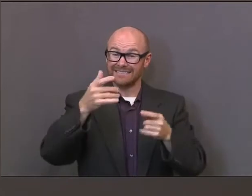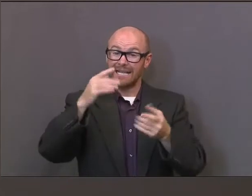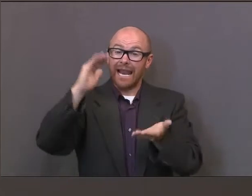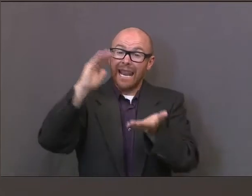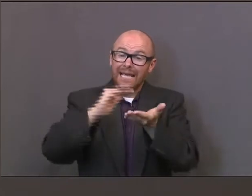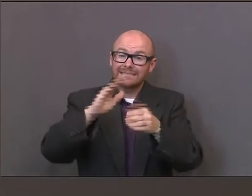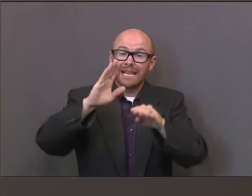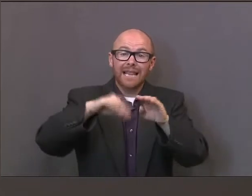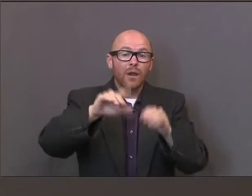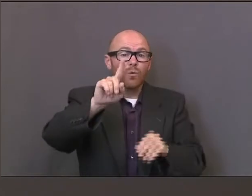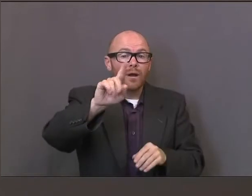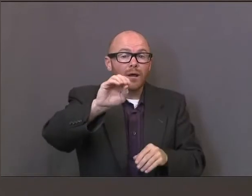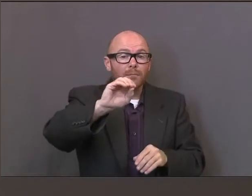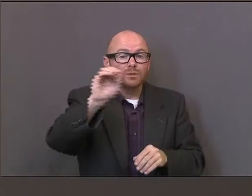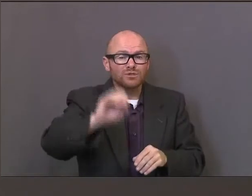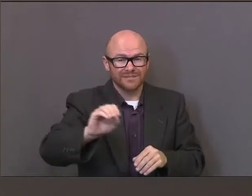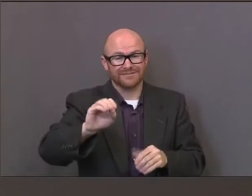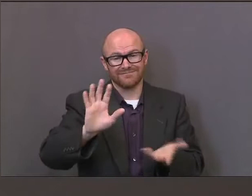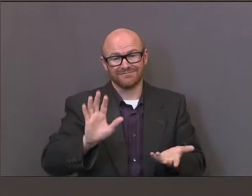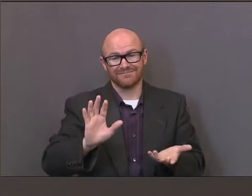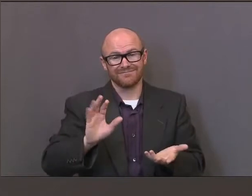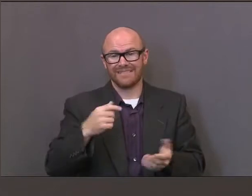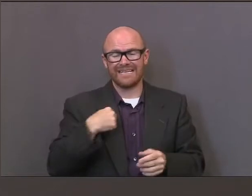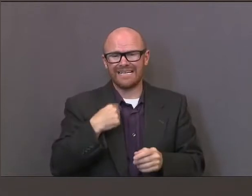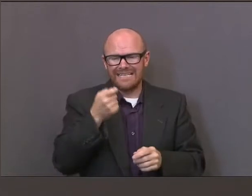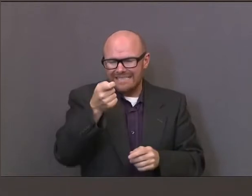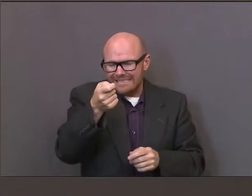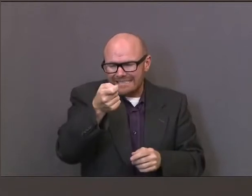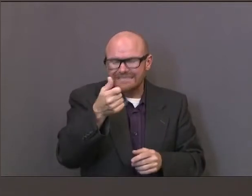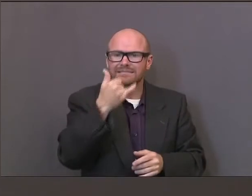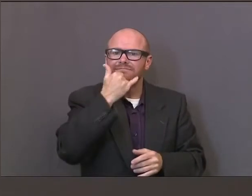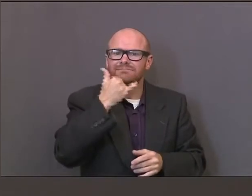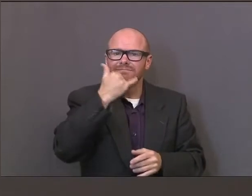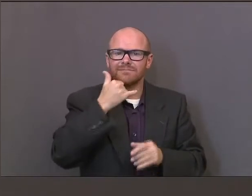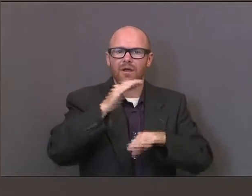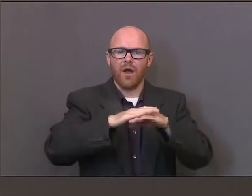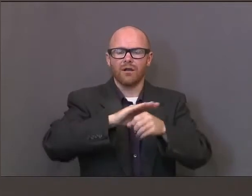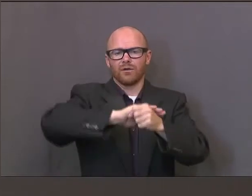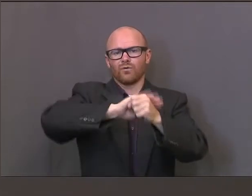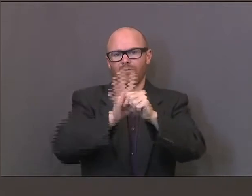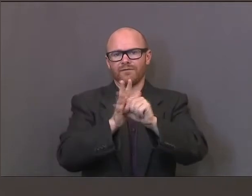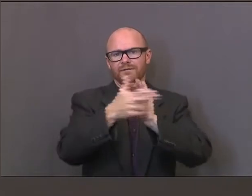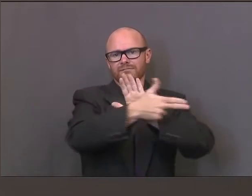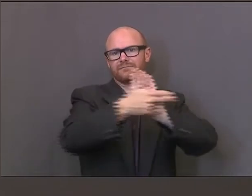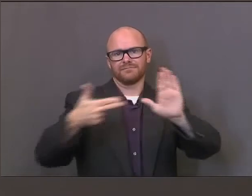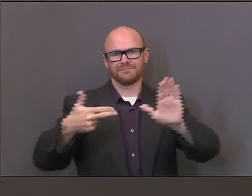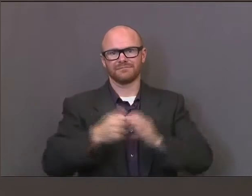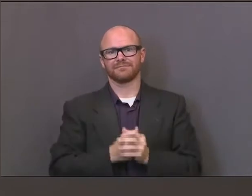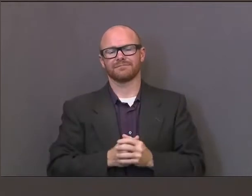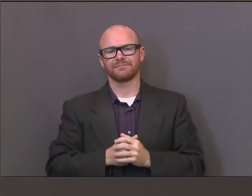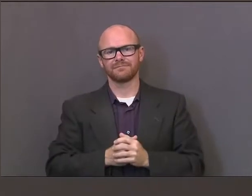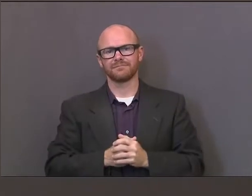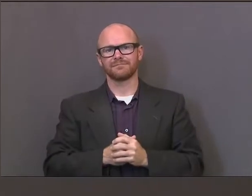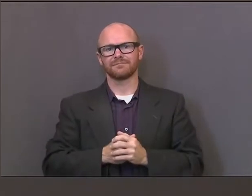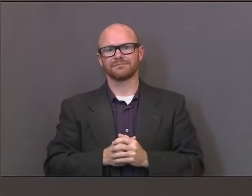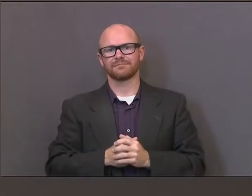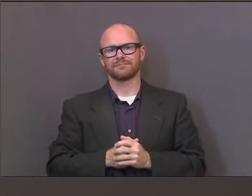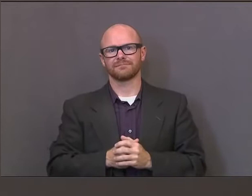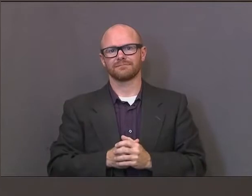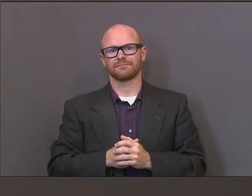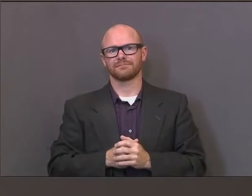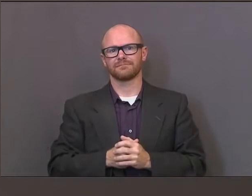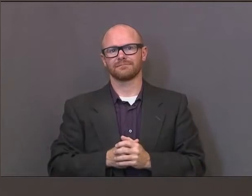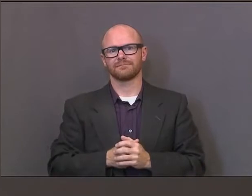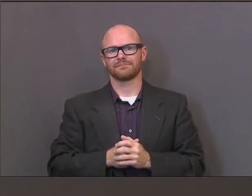obvious non-COVID-related causes are not reported as COVID deaths, but are reported as positive tests